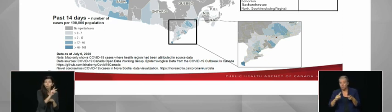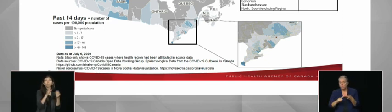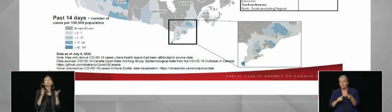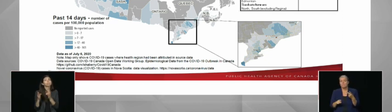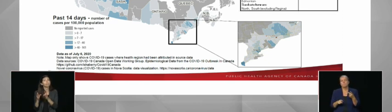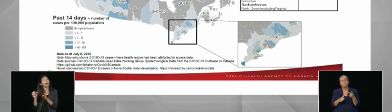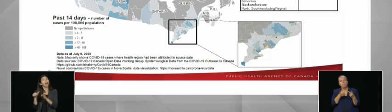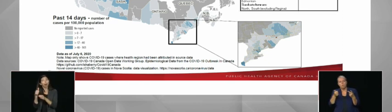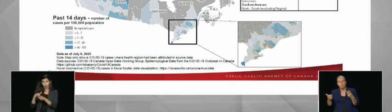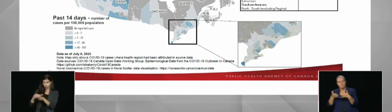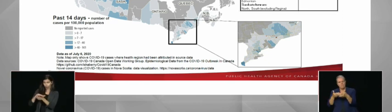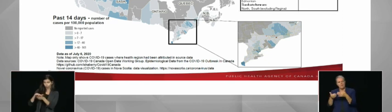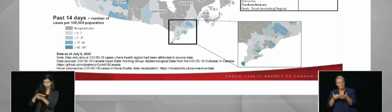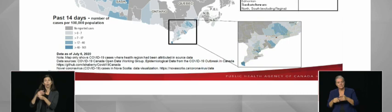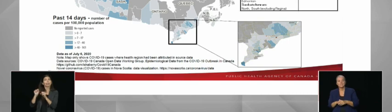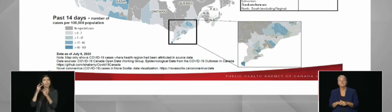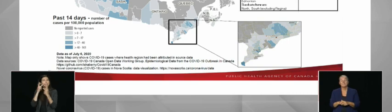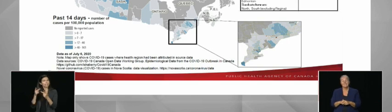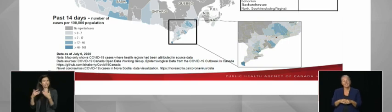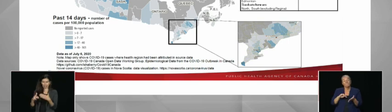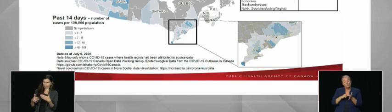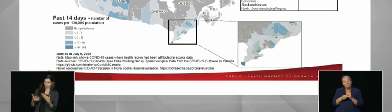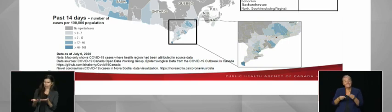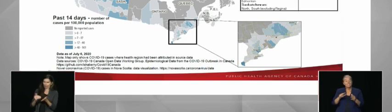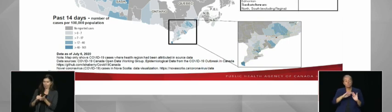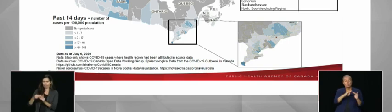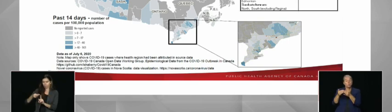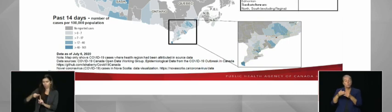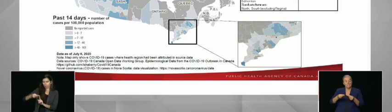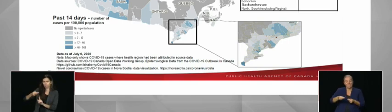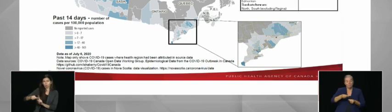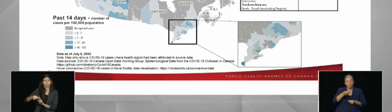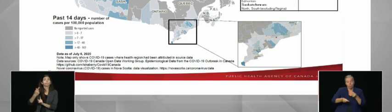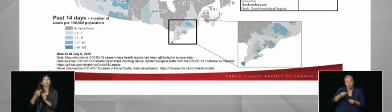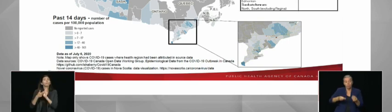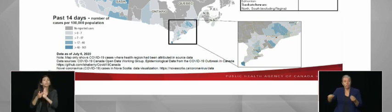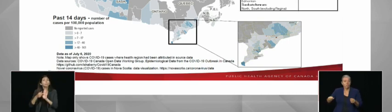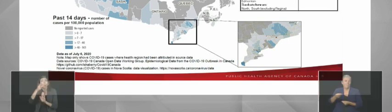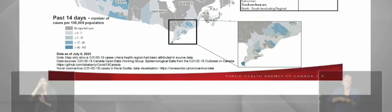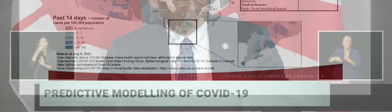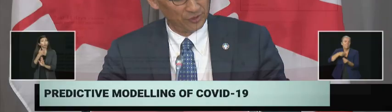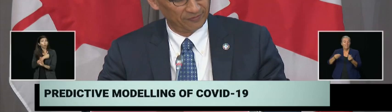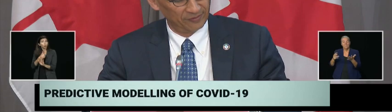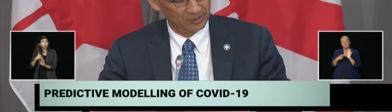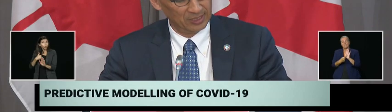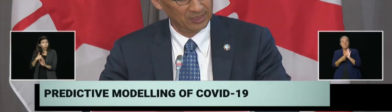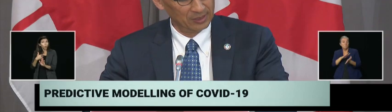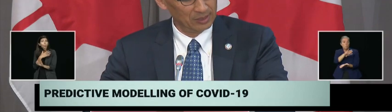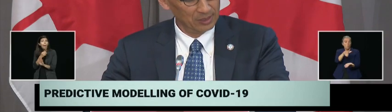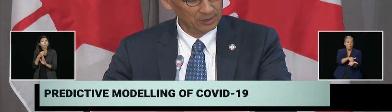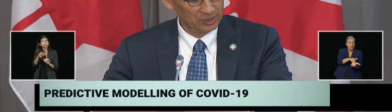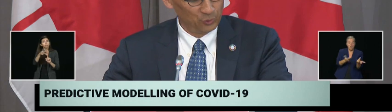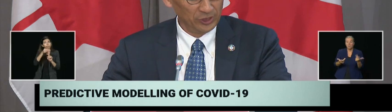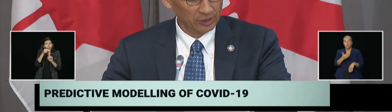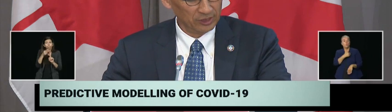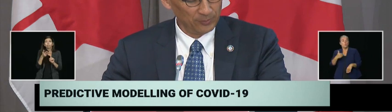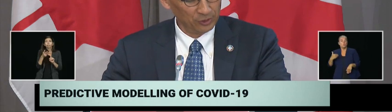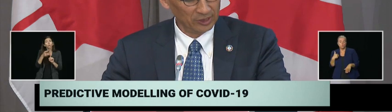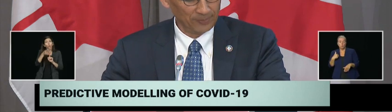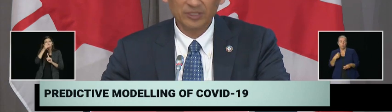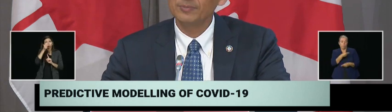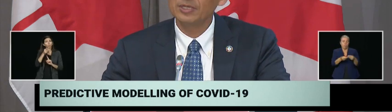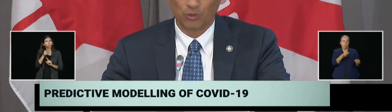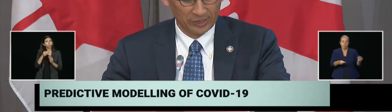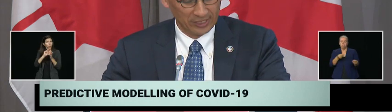as seen in and around Toronto and Montreal. Maintenant, diapositive 9. Depuis le